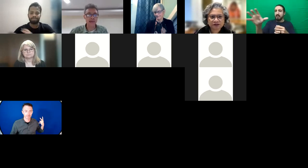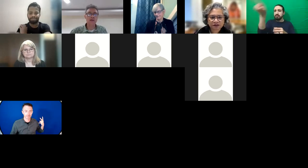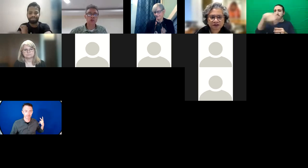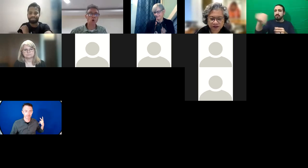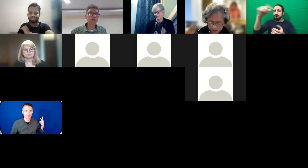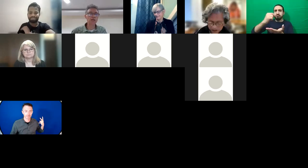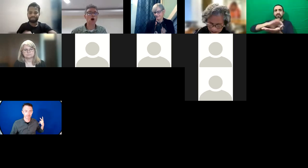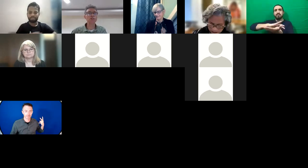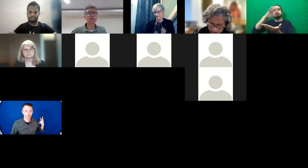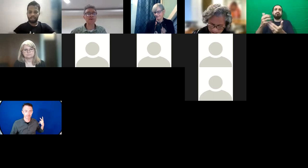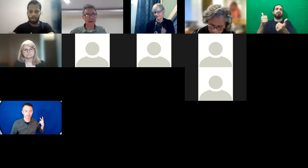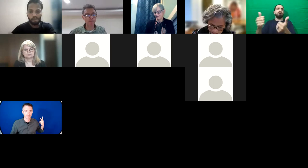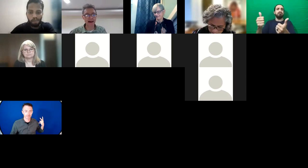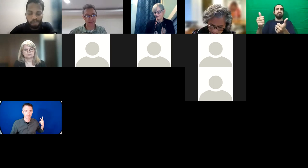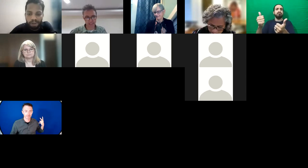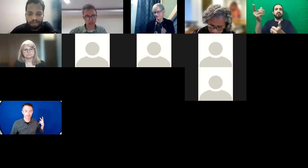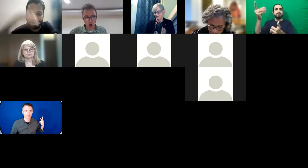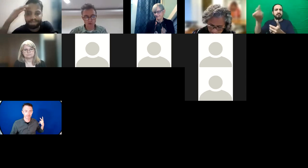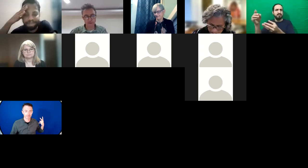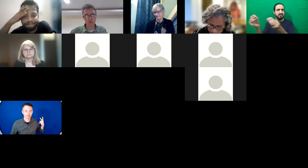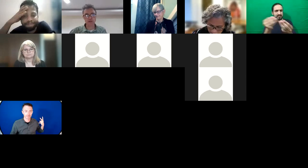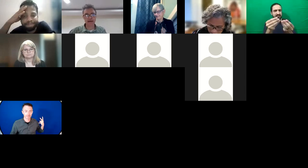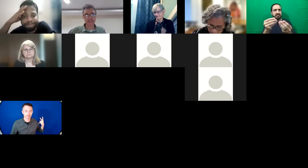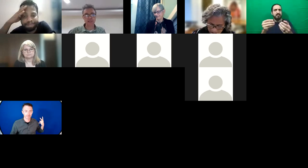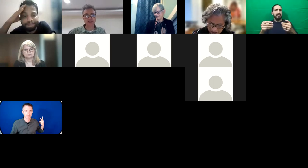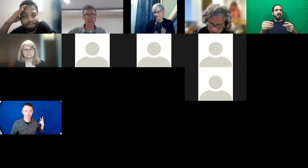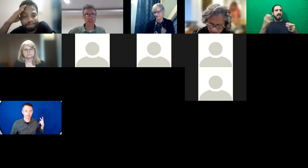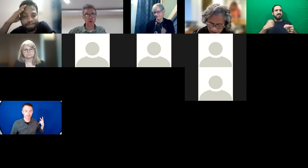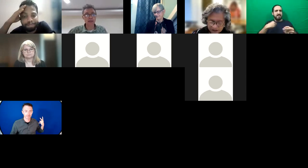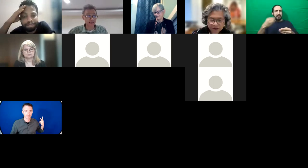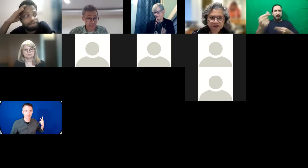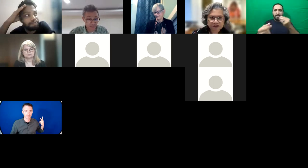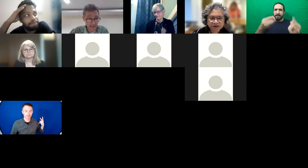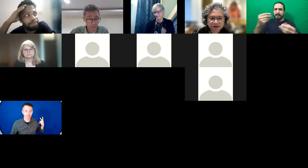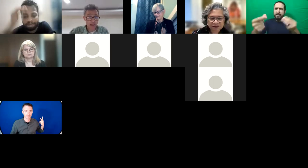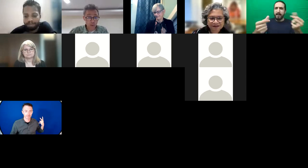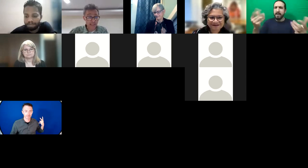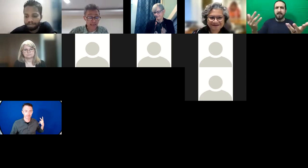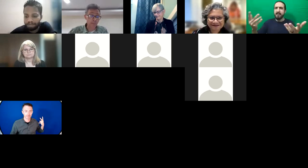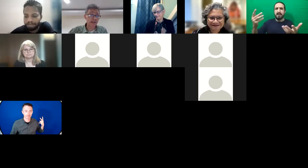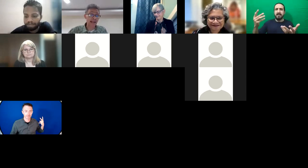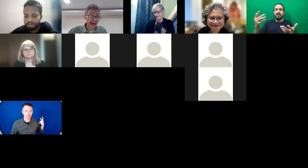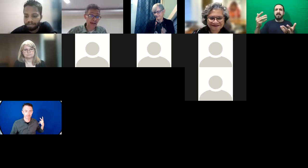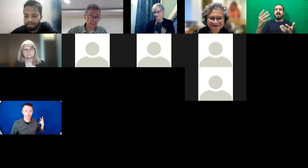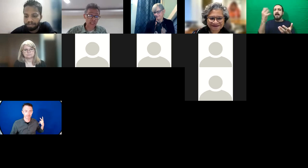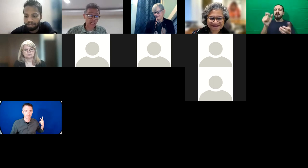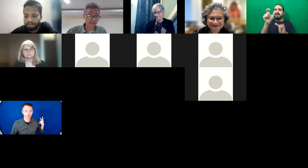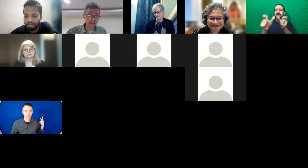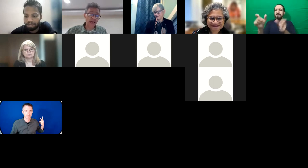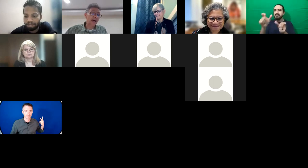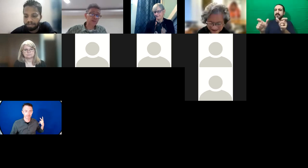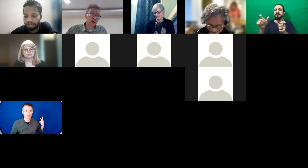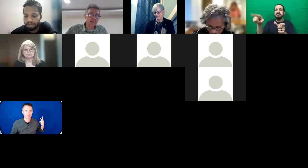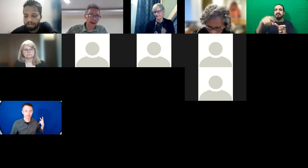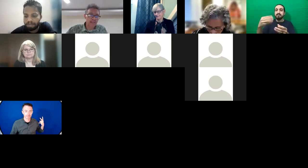anything towards the costs of the impacts of those greenhouse gas emissions. So to sum that up, we need to think about an adaptation levy.